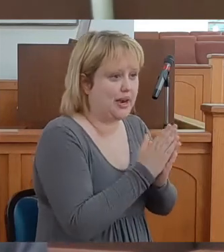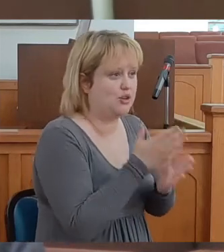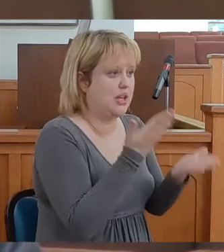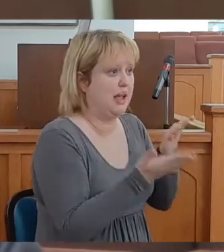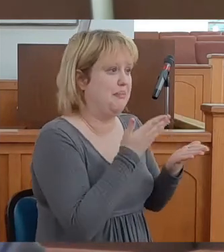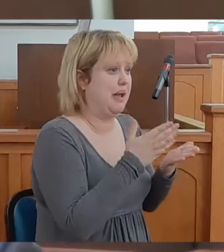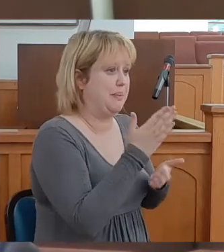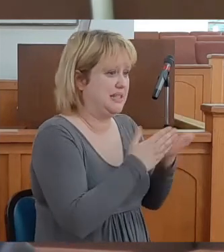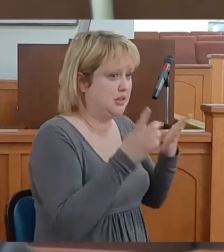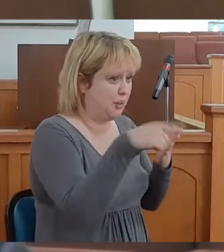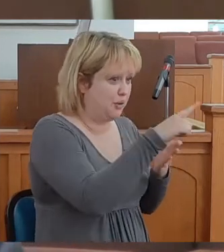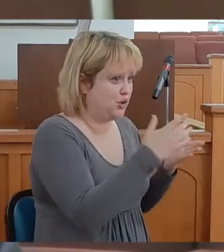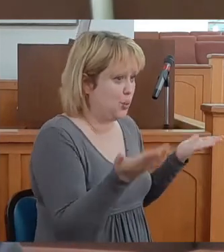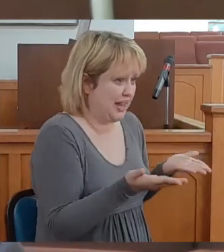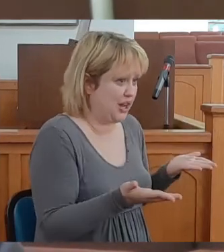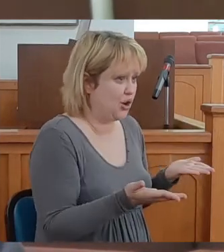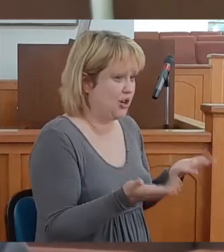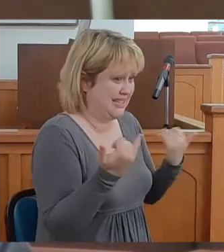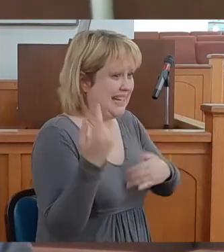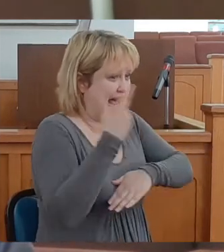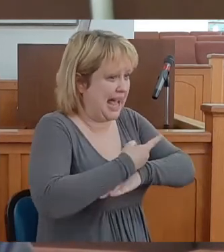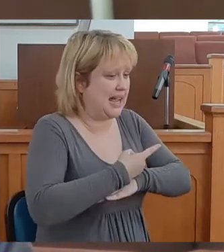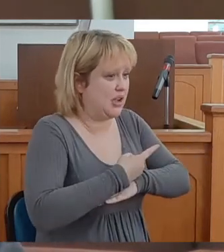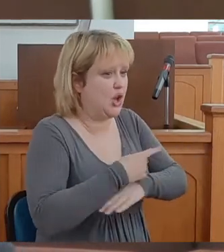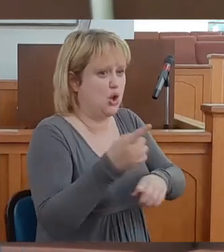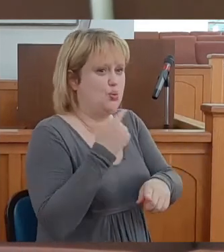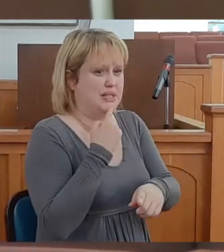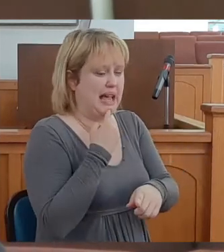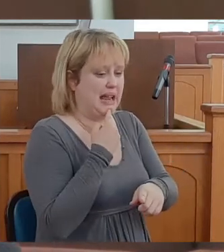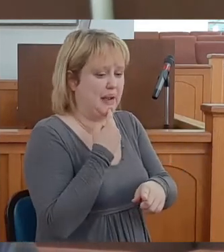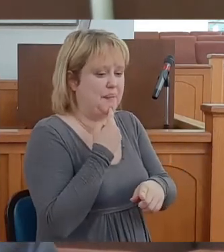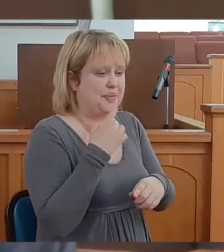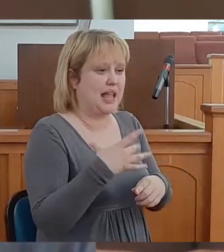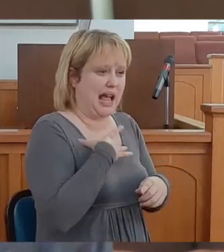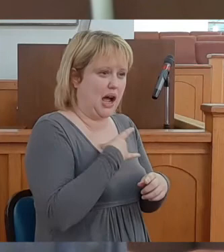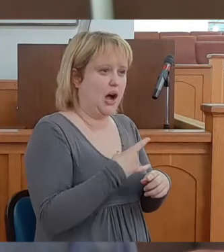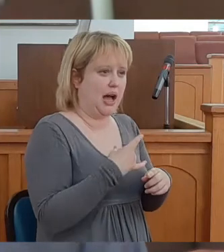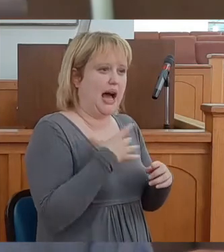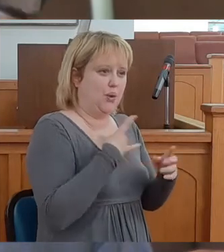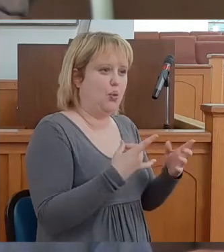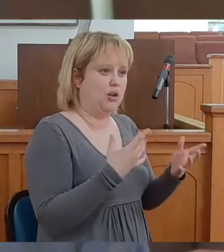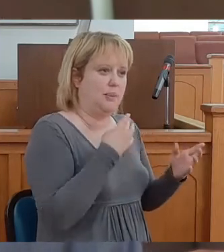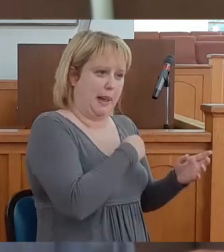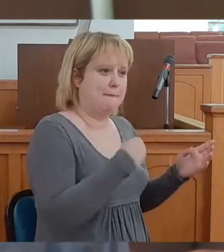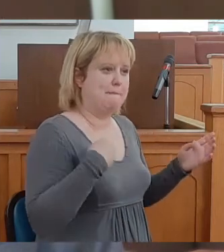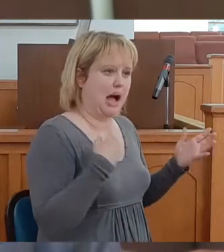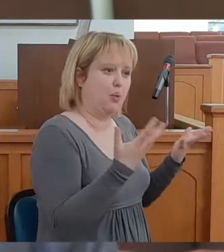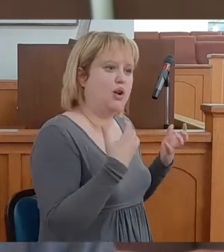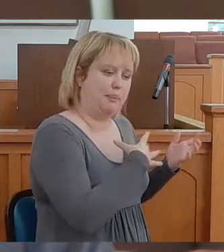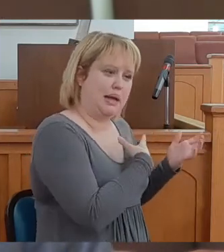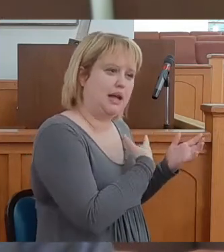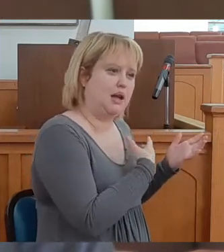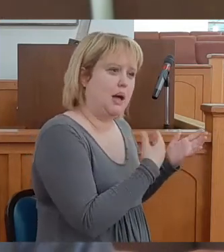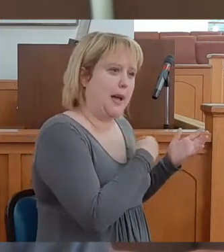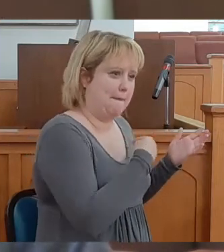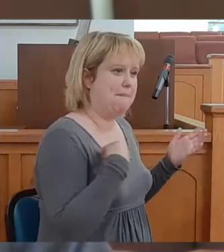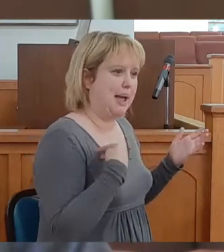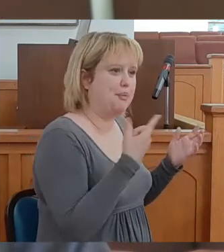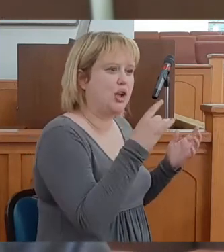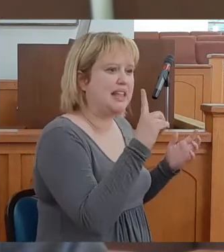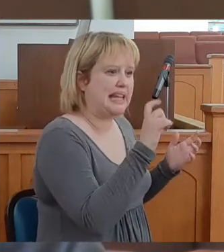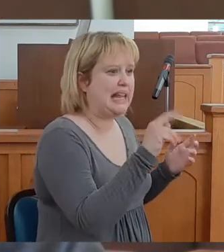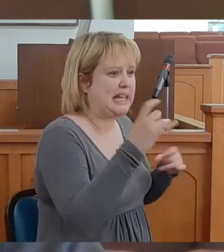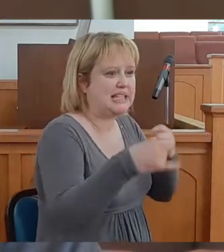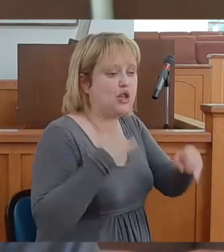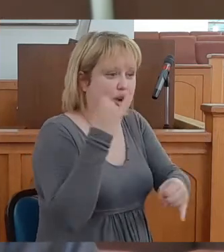there's some of you here right today who say, I'd like to be a member of the Gideons